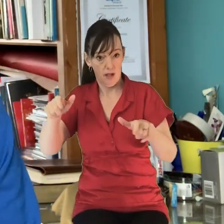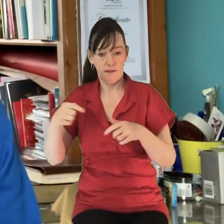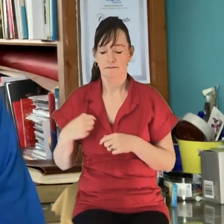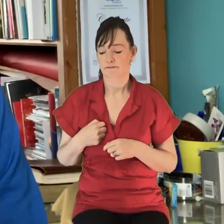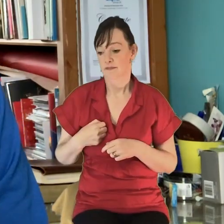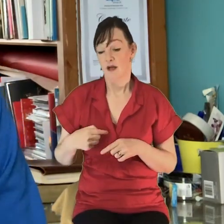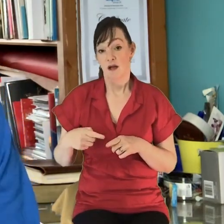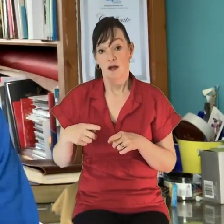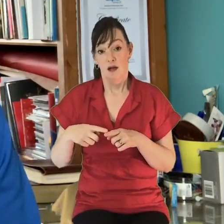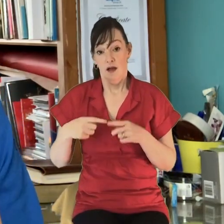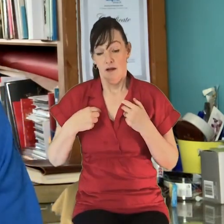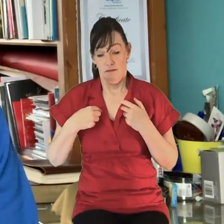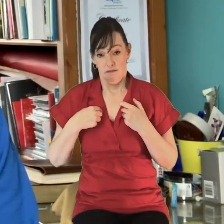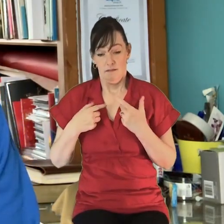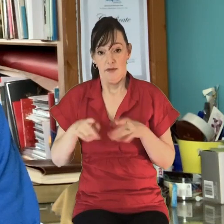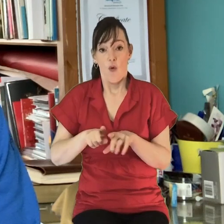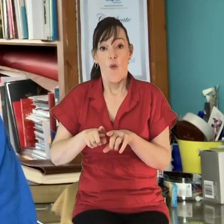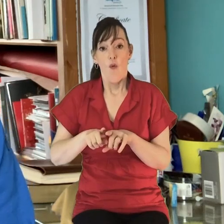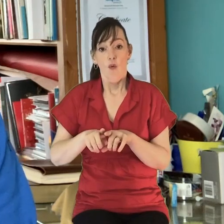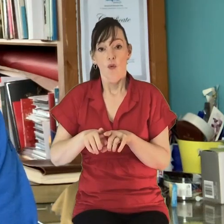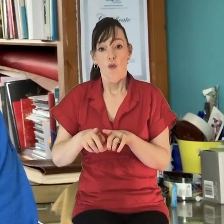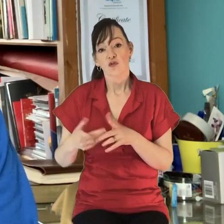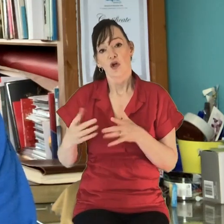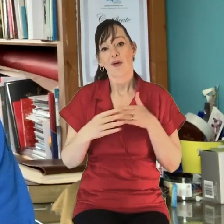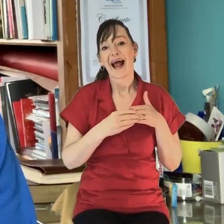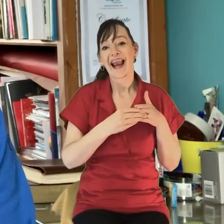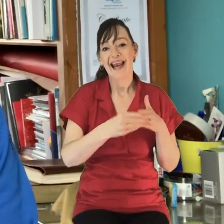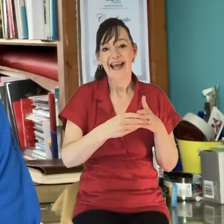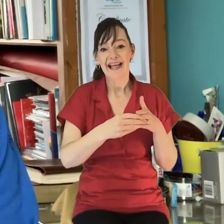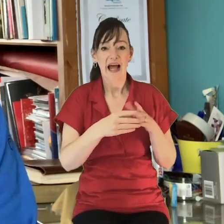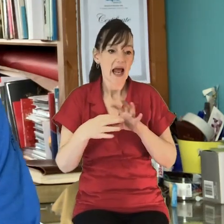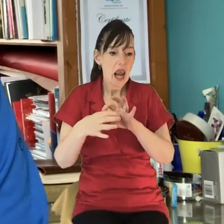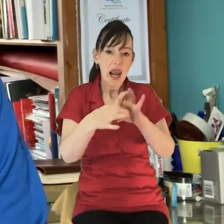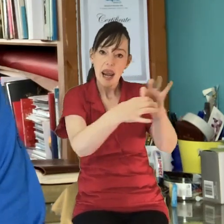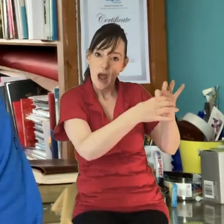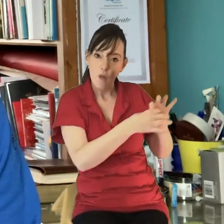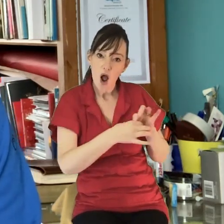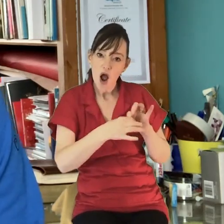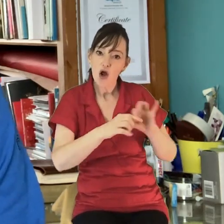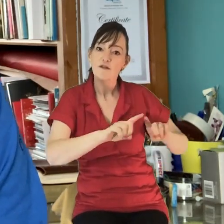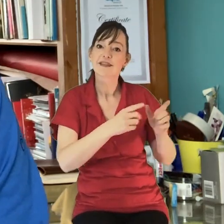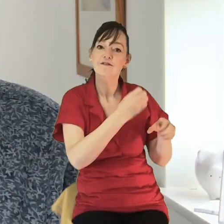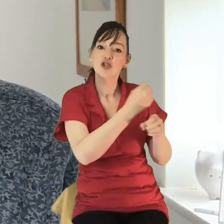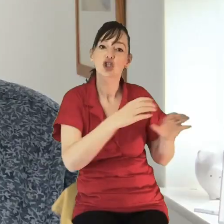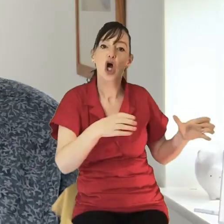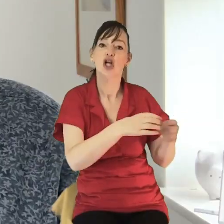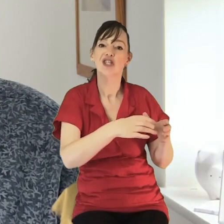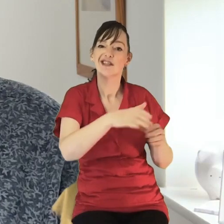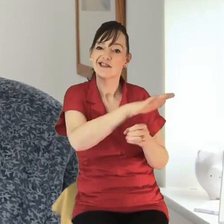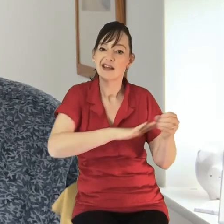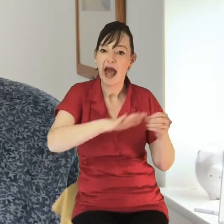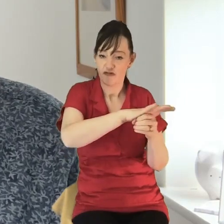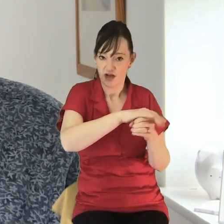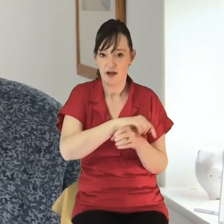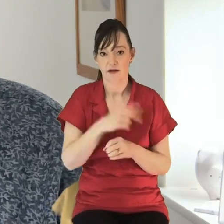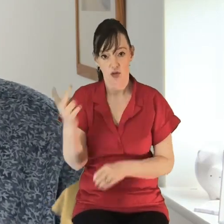of an informal network of churches from different denominations across the town called the Barrow Mission Community. Robin, lots of